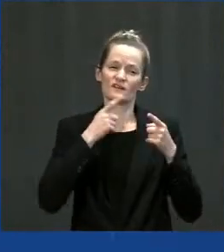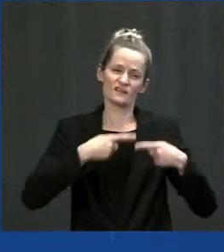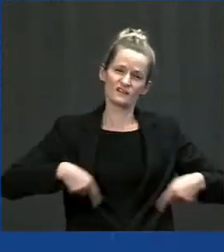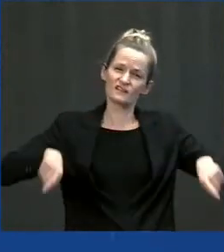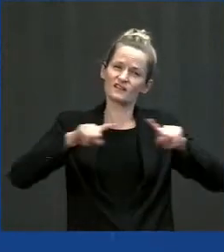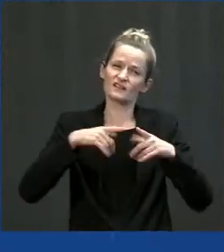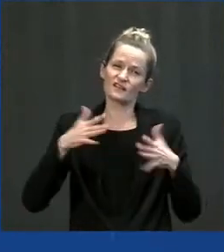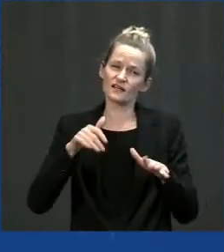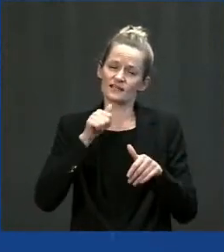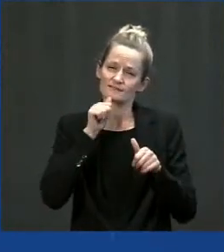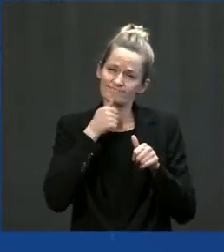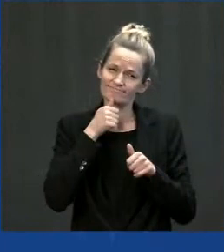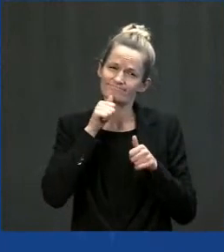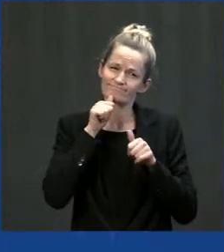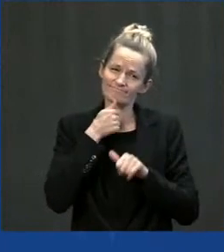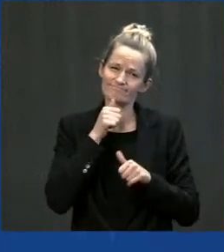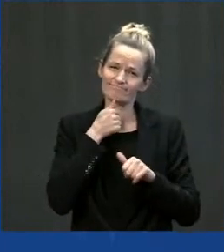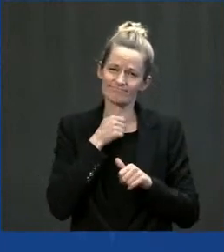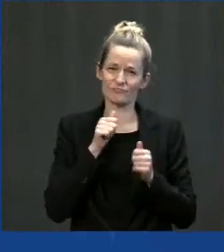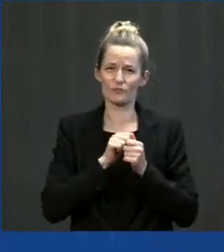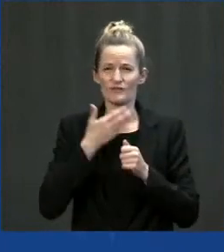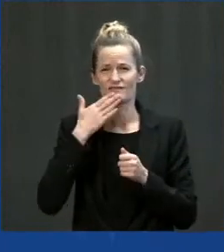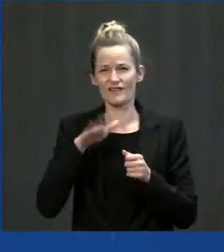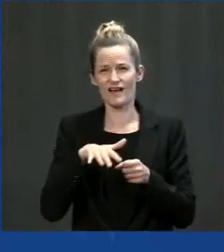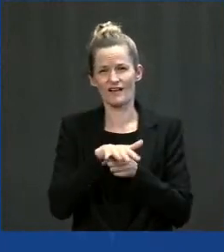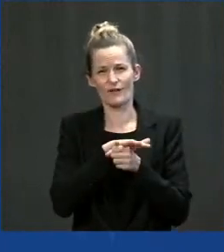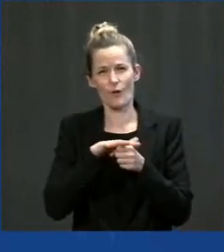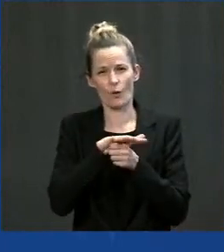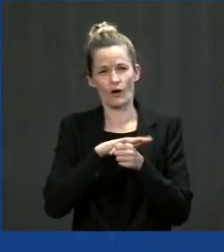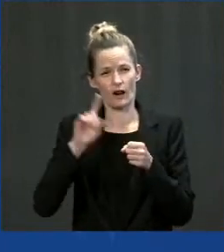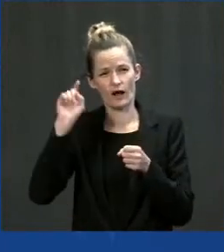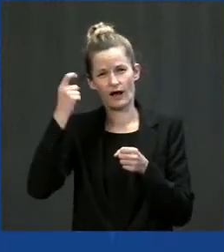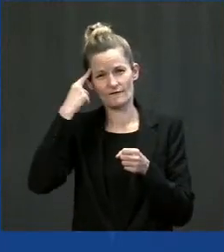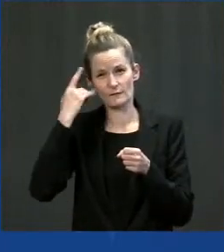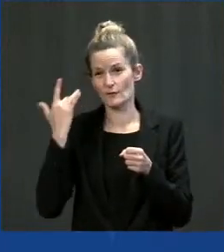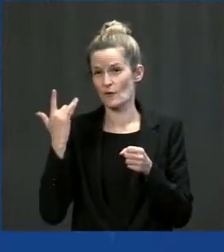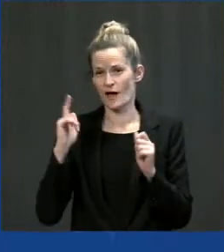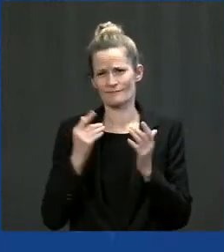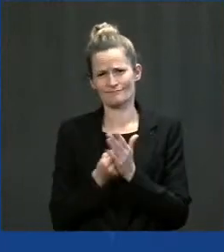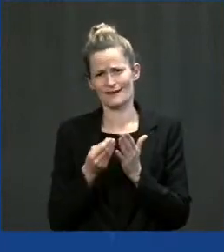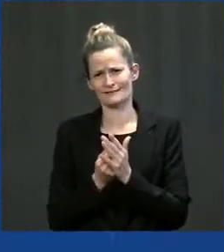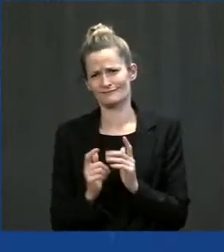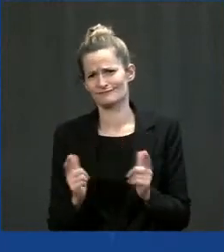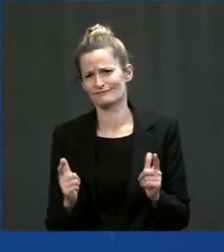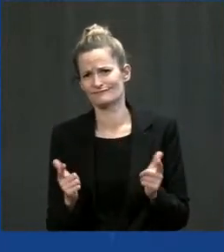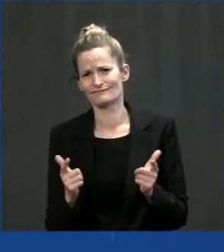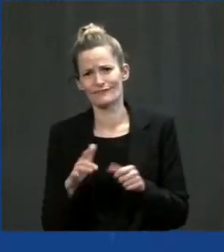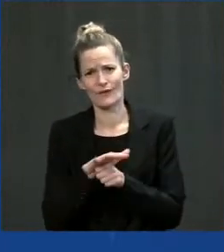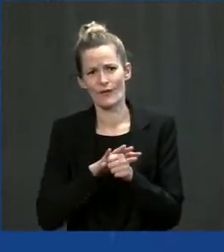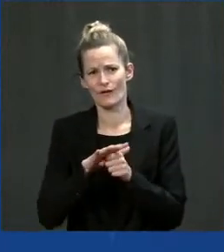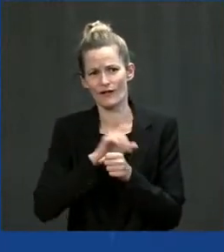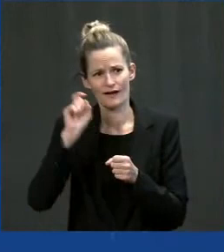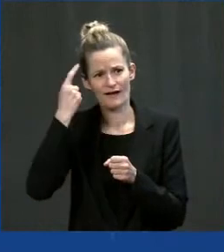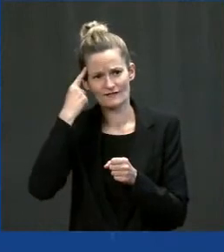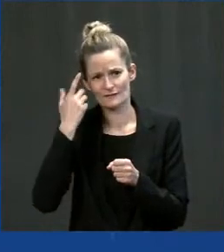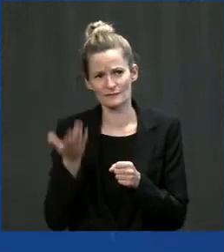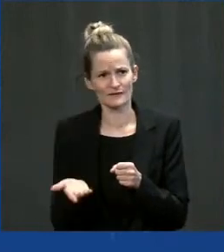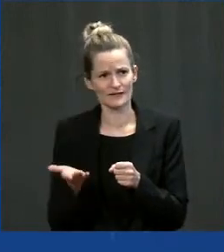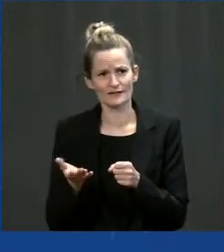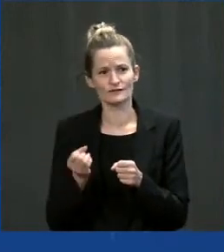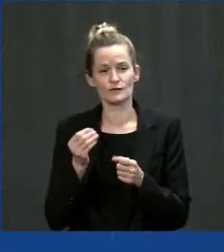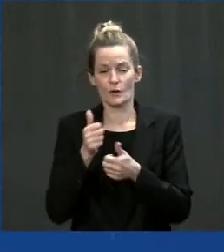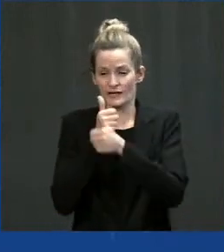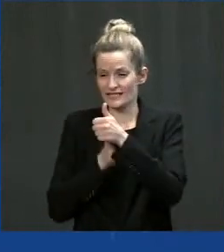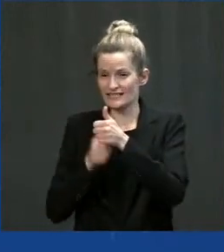required to fund what really is a regional problem. The reality is each county is limited to